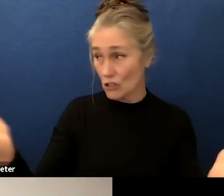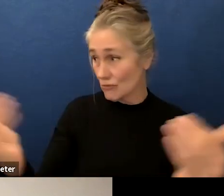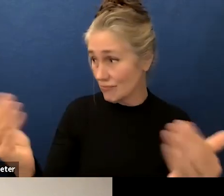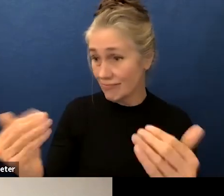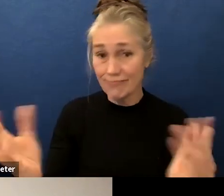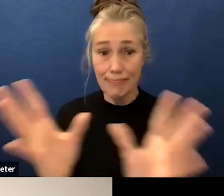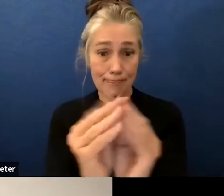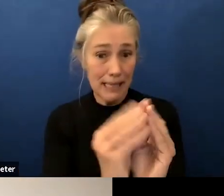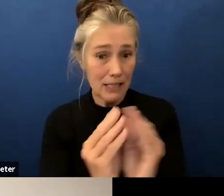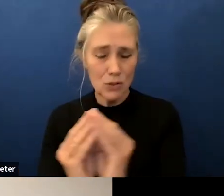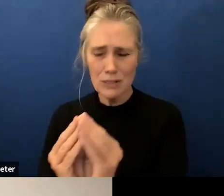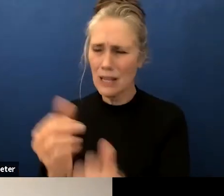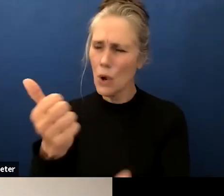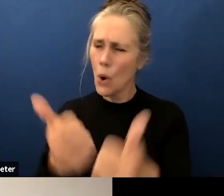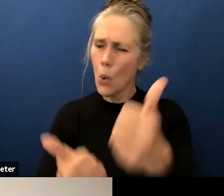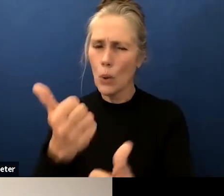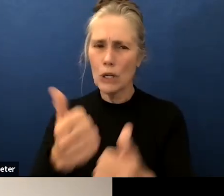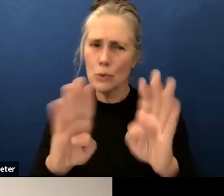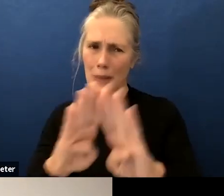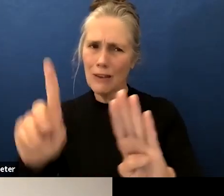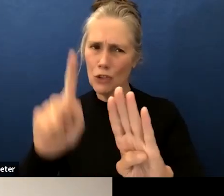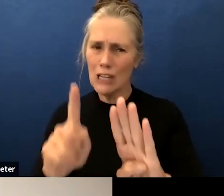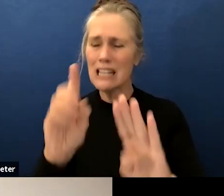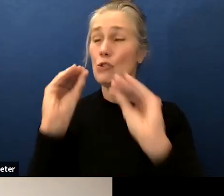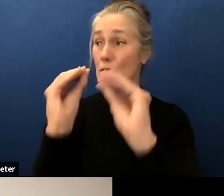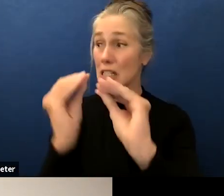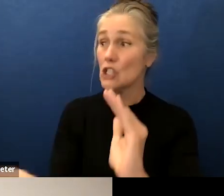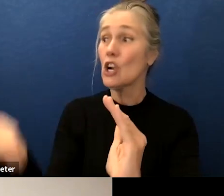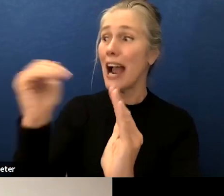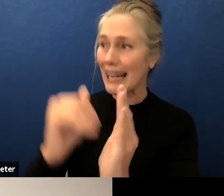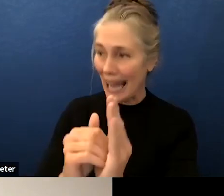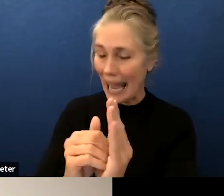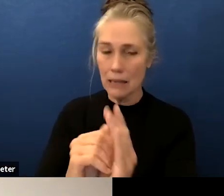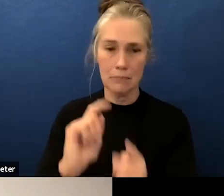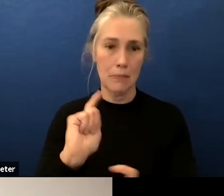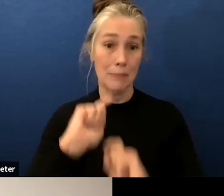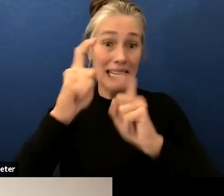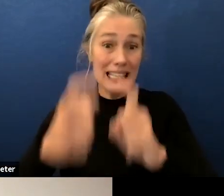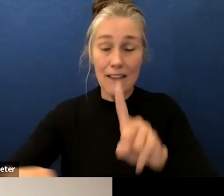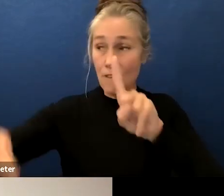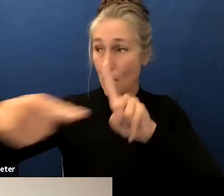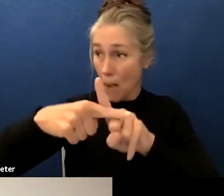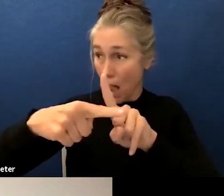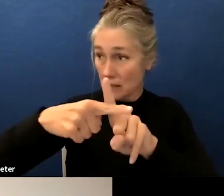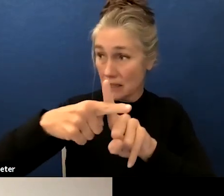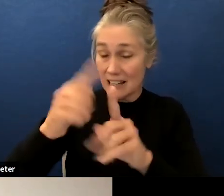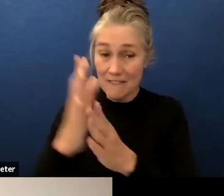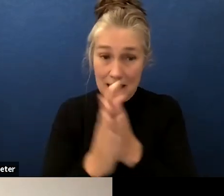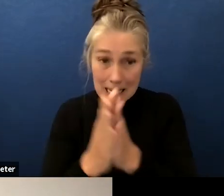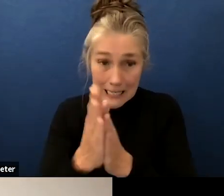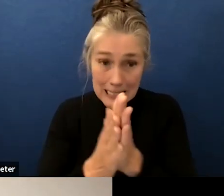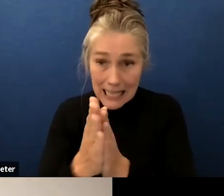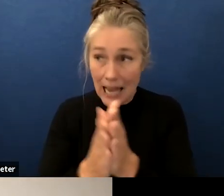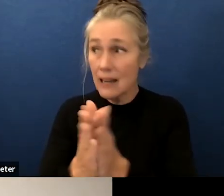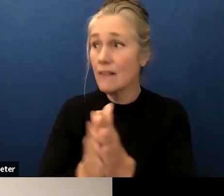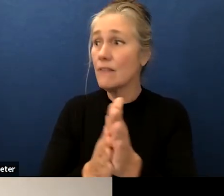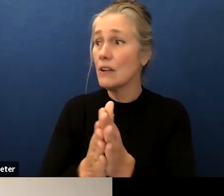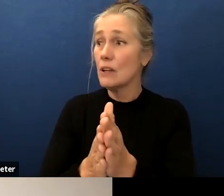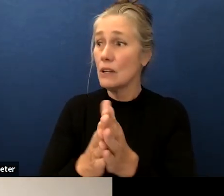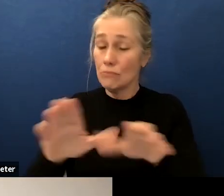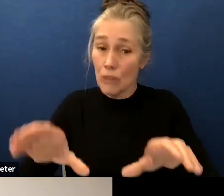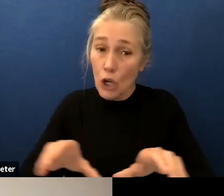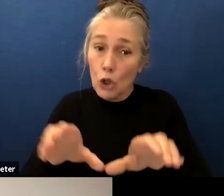need to either retreat reteach incentivize reinforce etc so thanks for considering